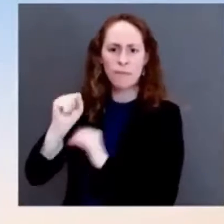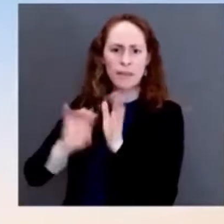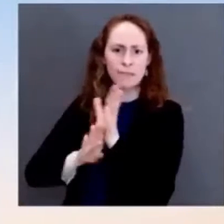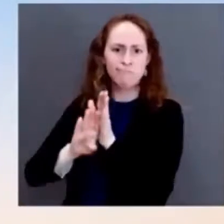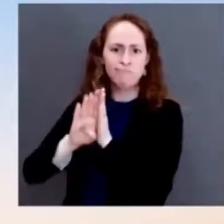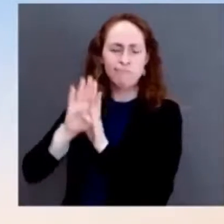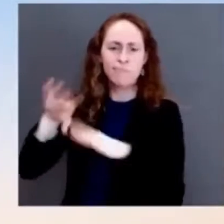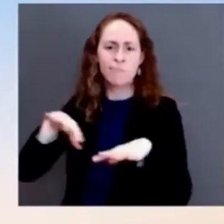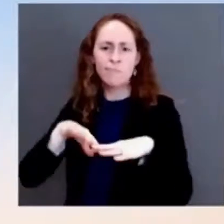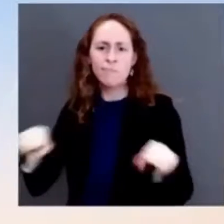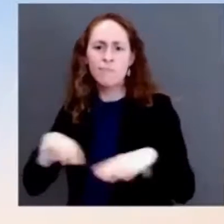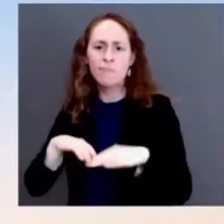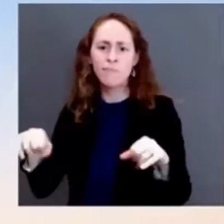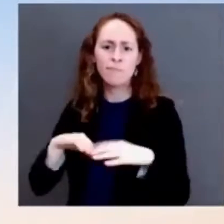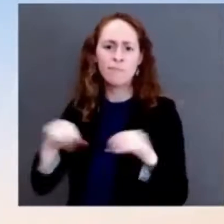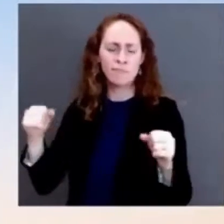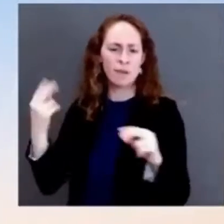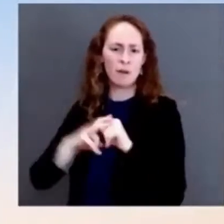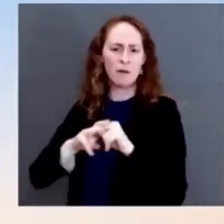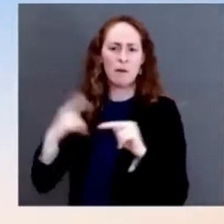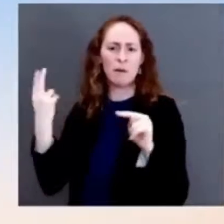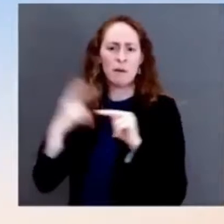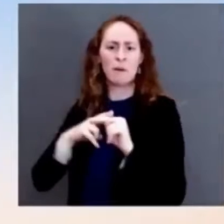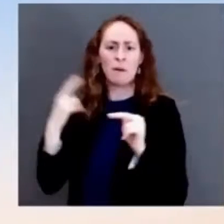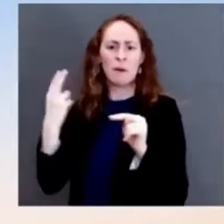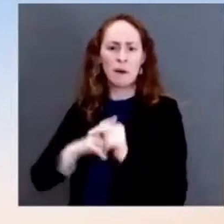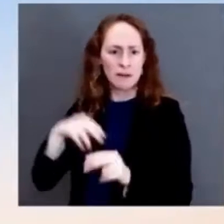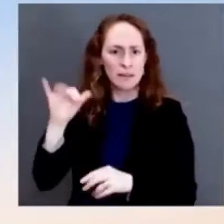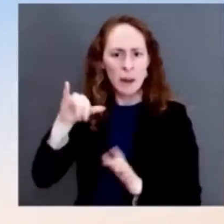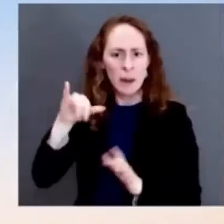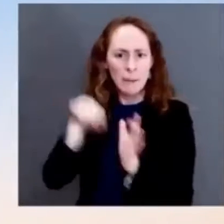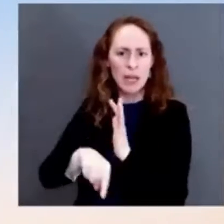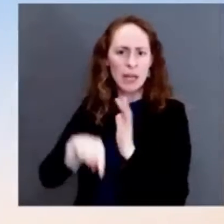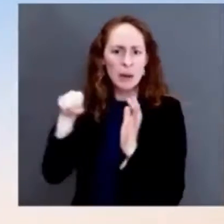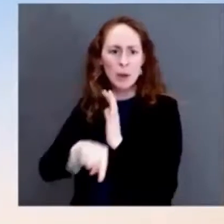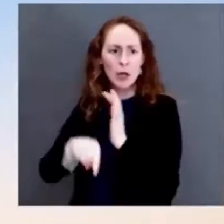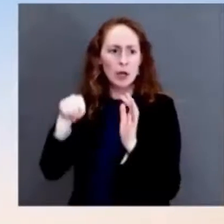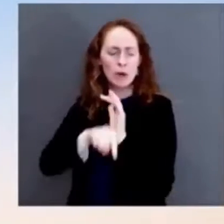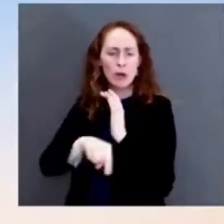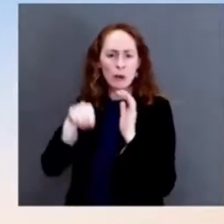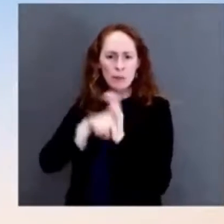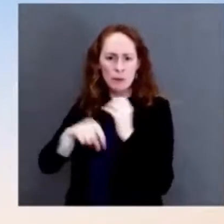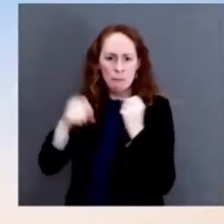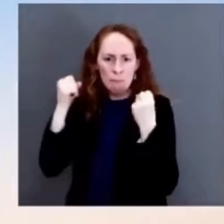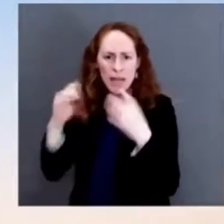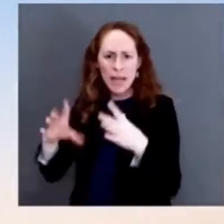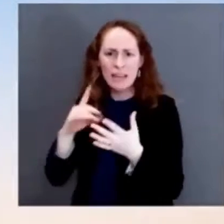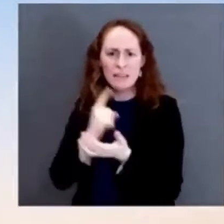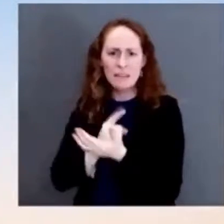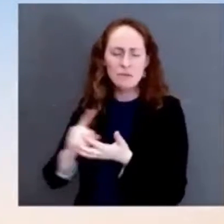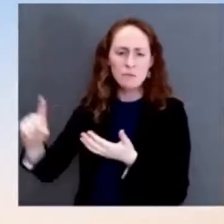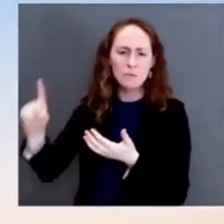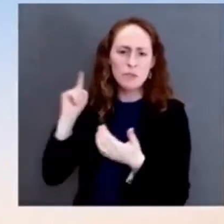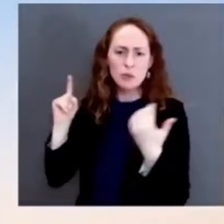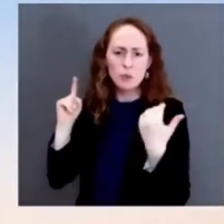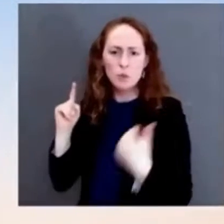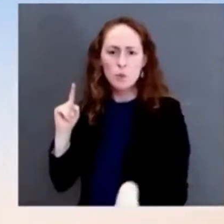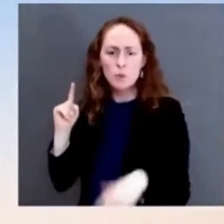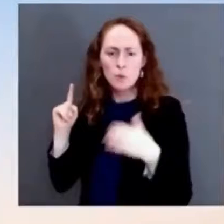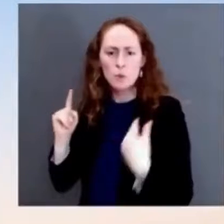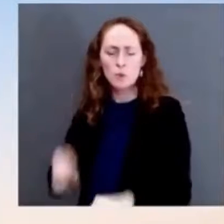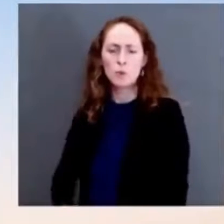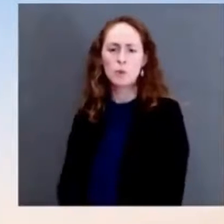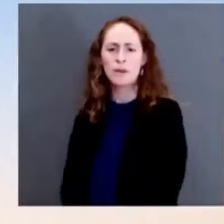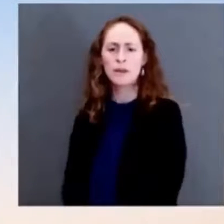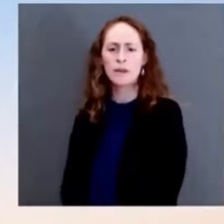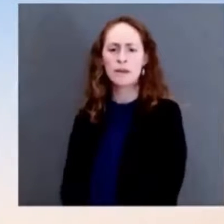Palisades on Friday. This is sort of similar to the crime spike that we saw over the summer. And one of the President's biggest pushes